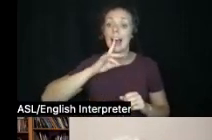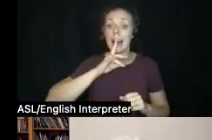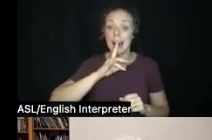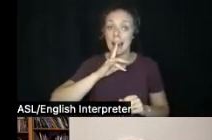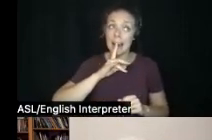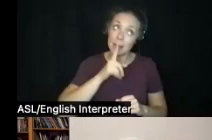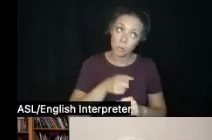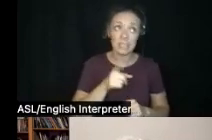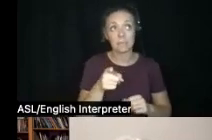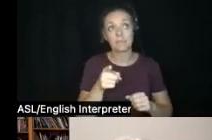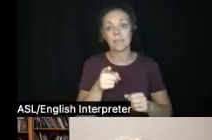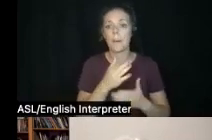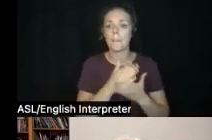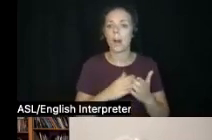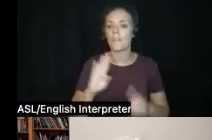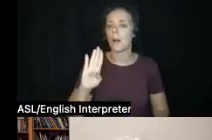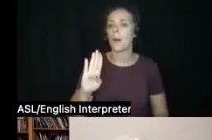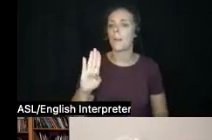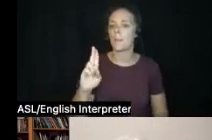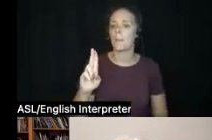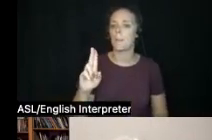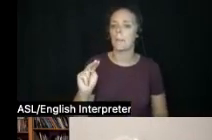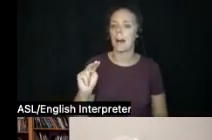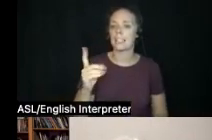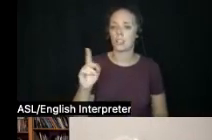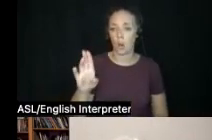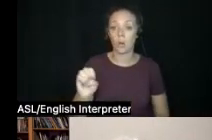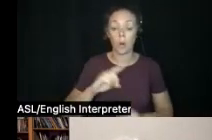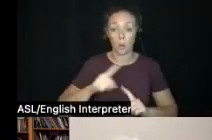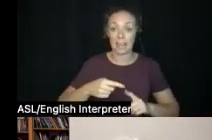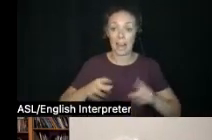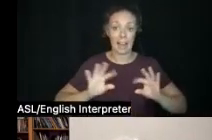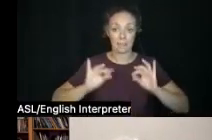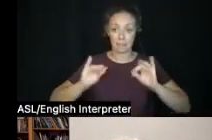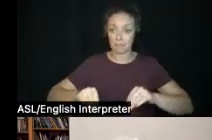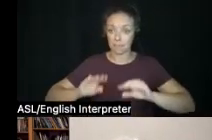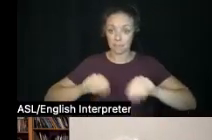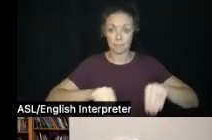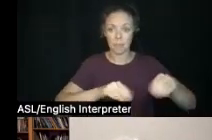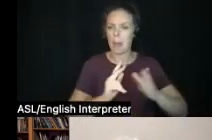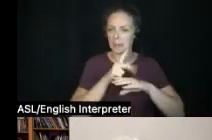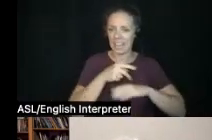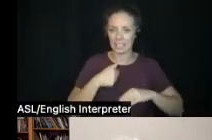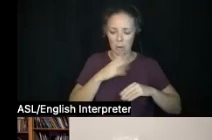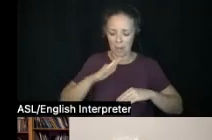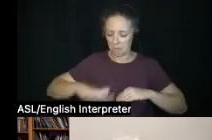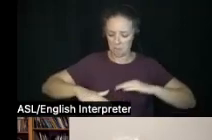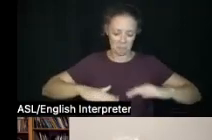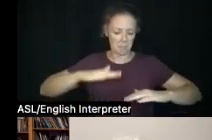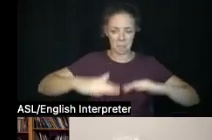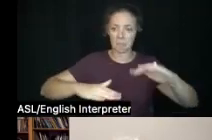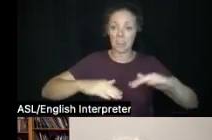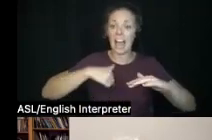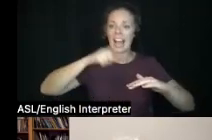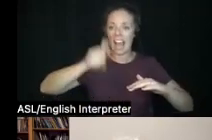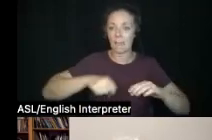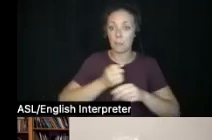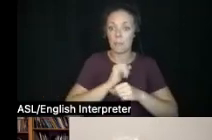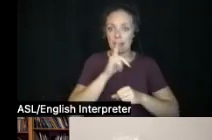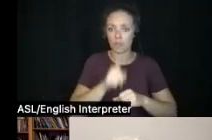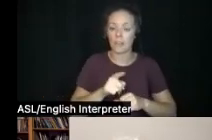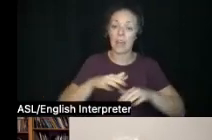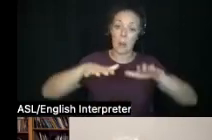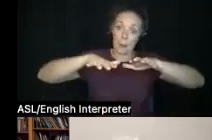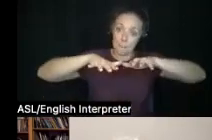So when I lay the plants out on the fabric or the fiber, whatever that is, I have to make sure that they're compressed or connect